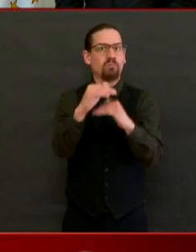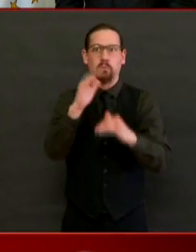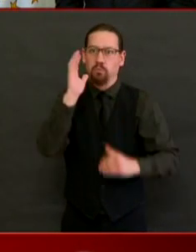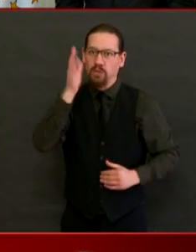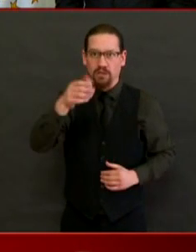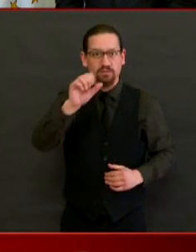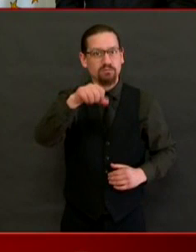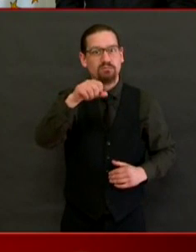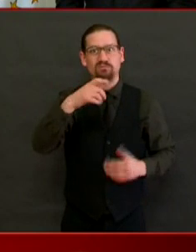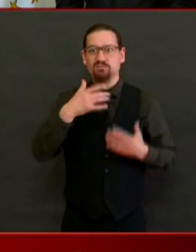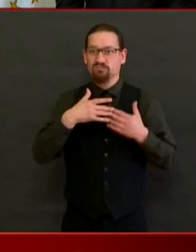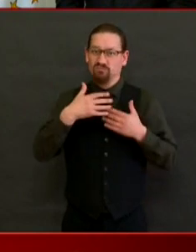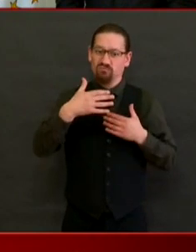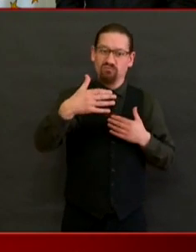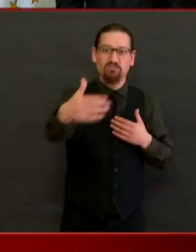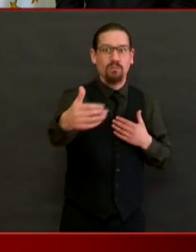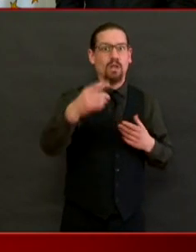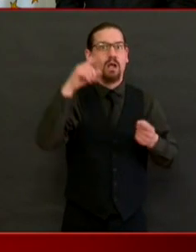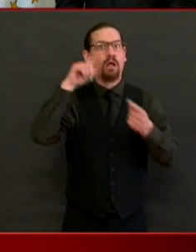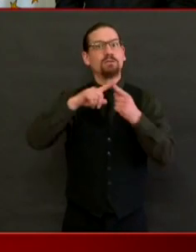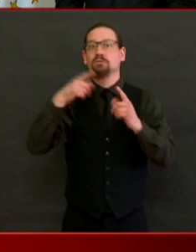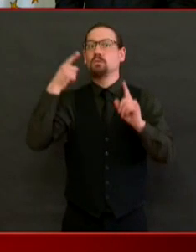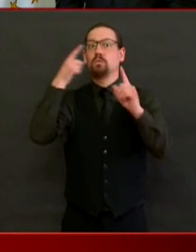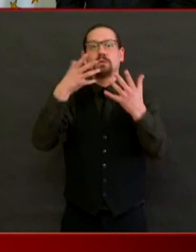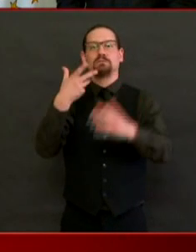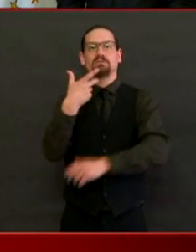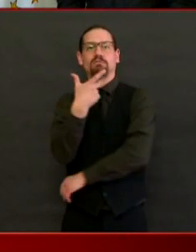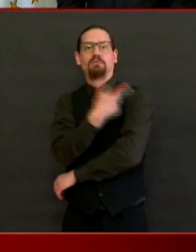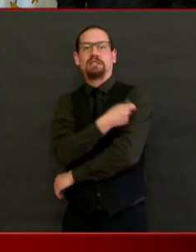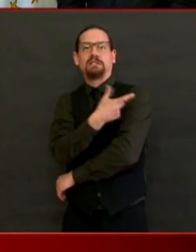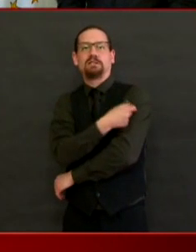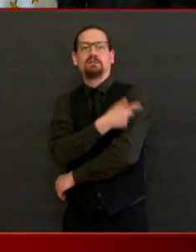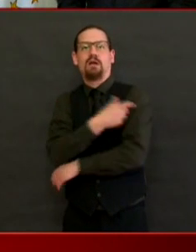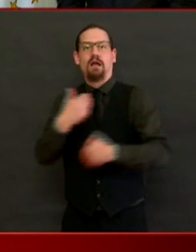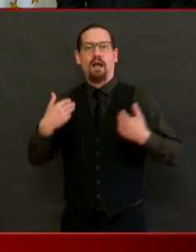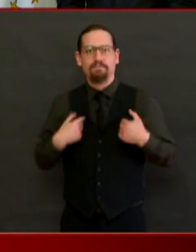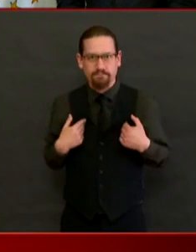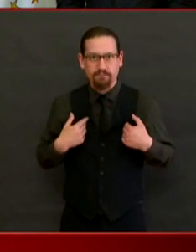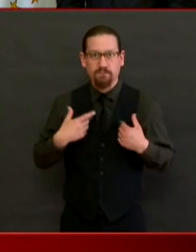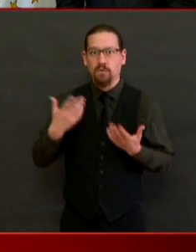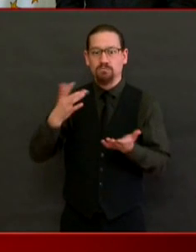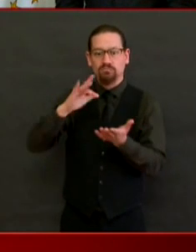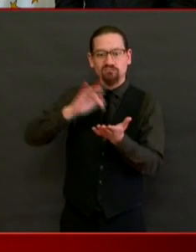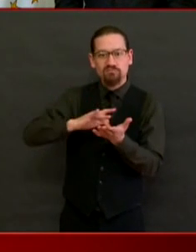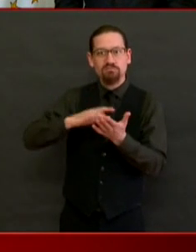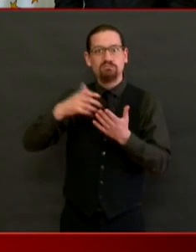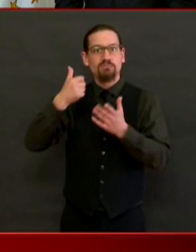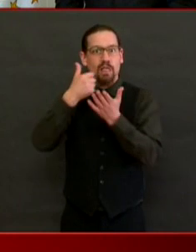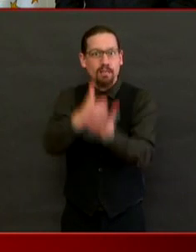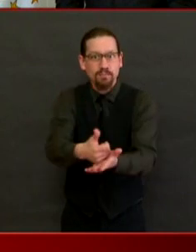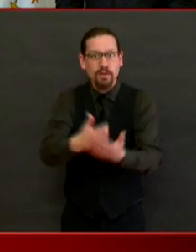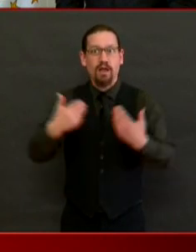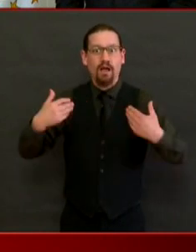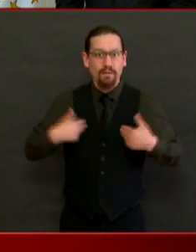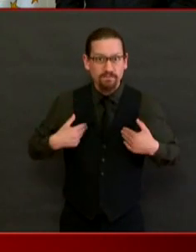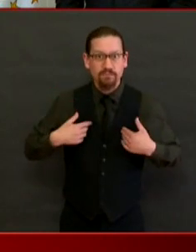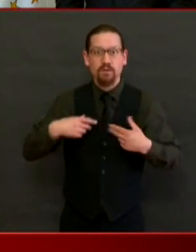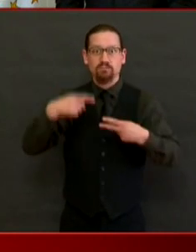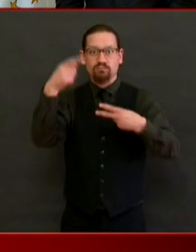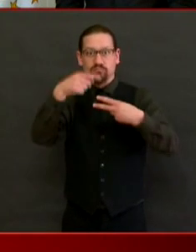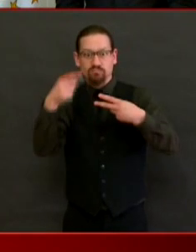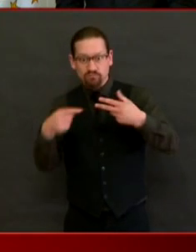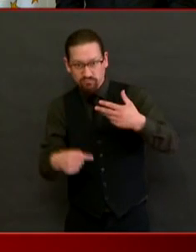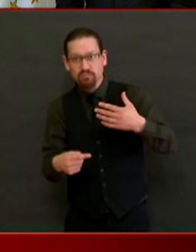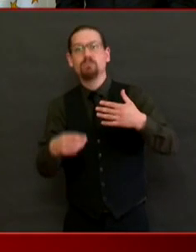A treatment will come sooner, I think, than a vaccine, but a vaccine is well more than a year away. There's going to still be restrictions, and